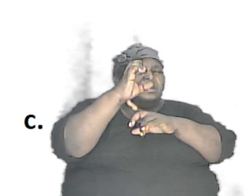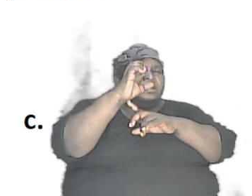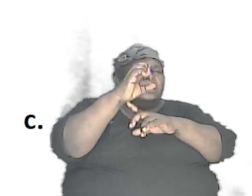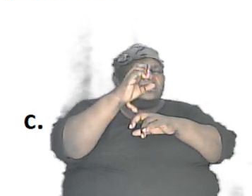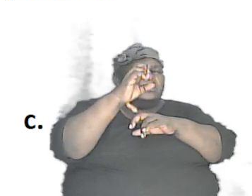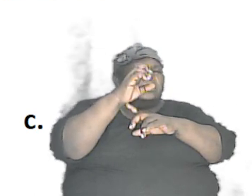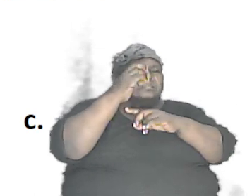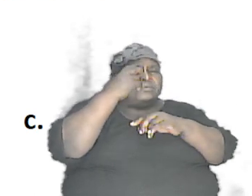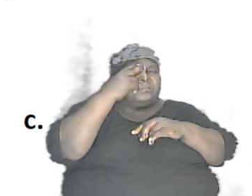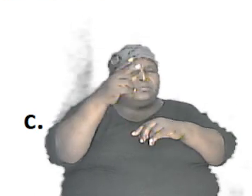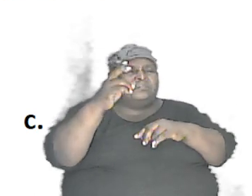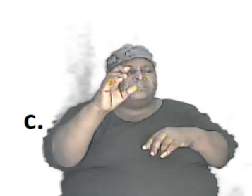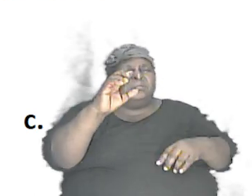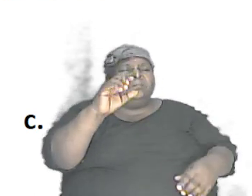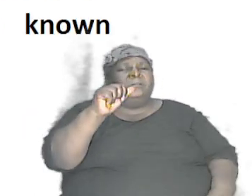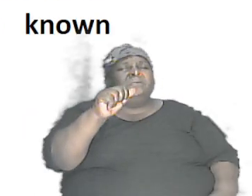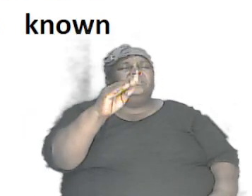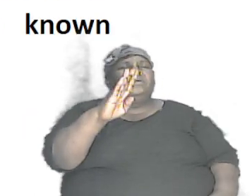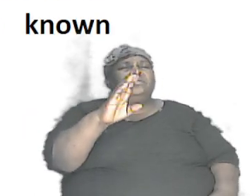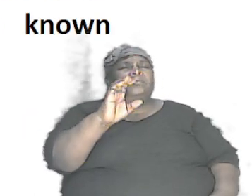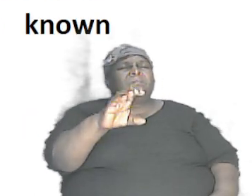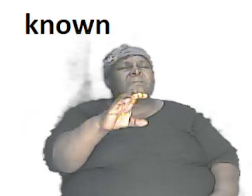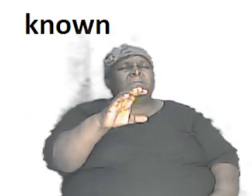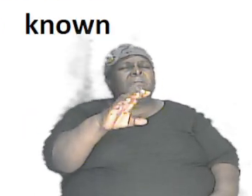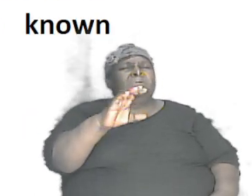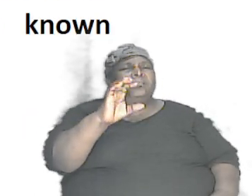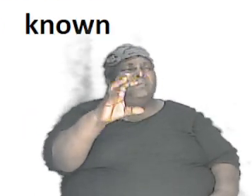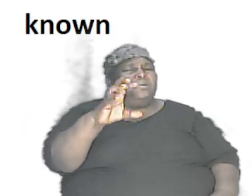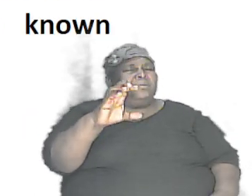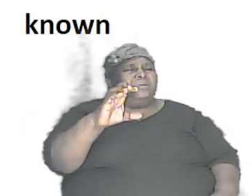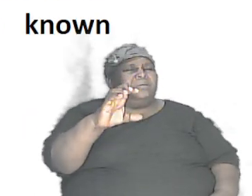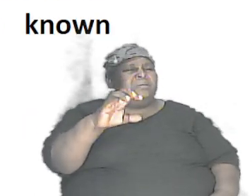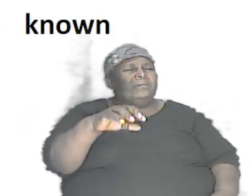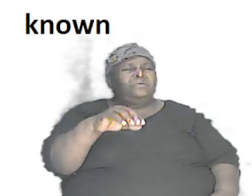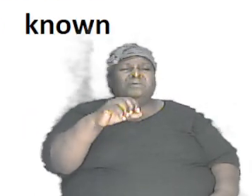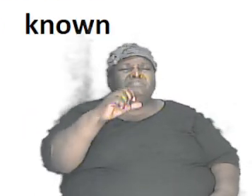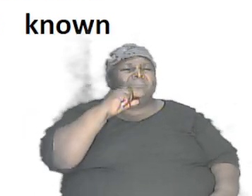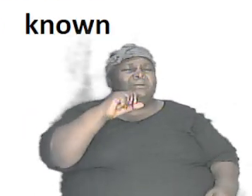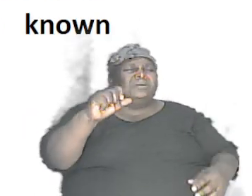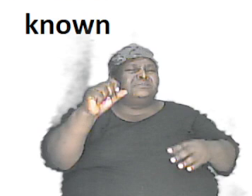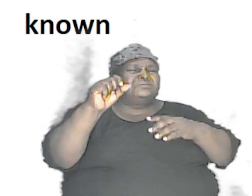were not passed on to him now